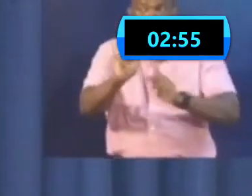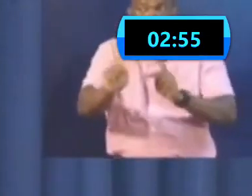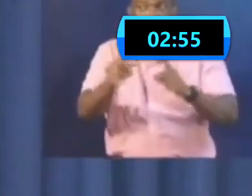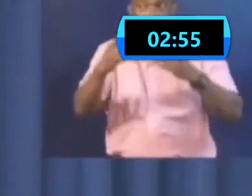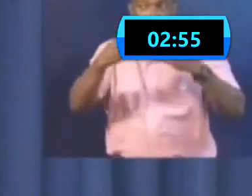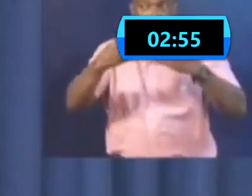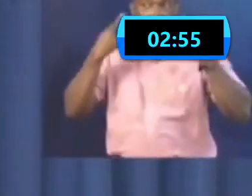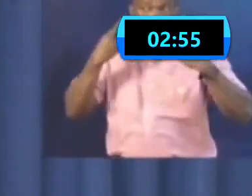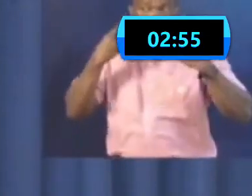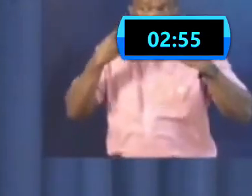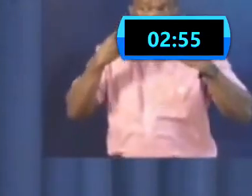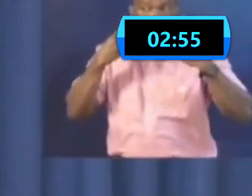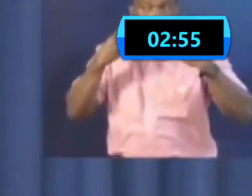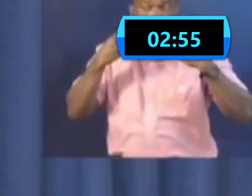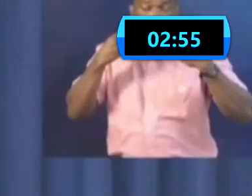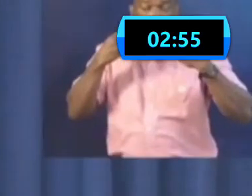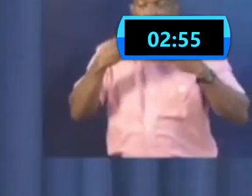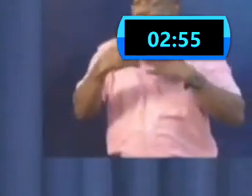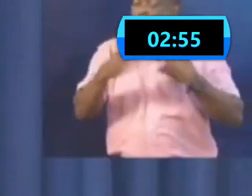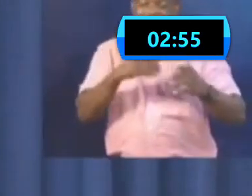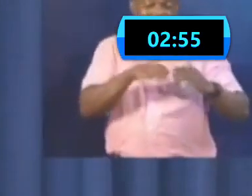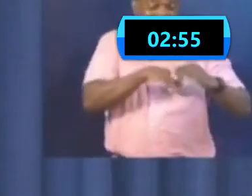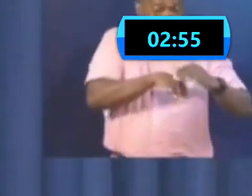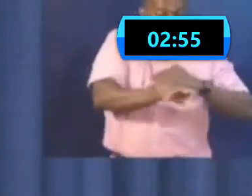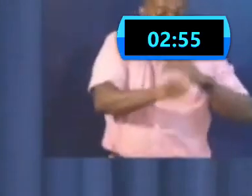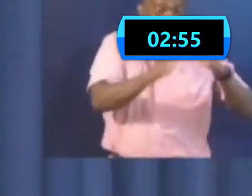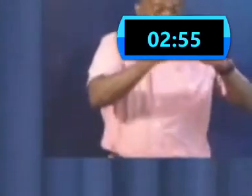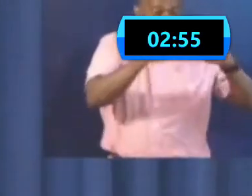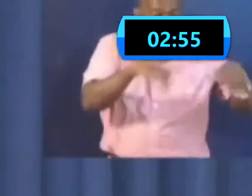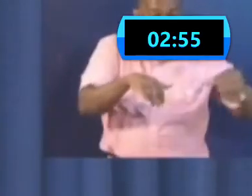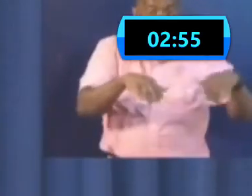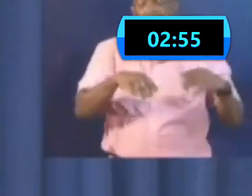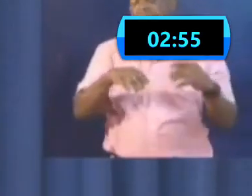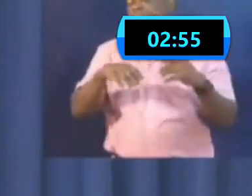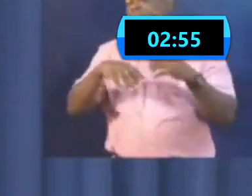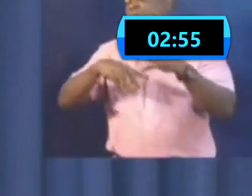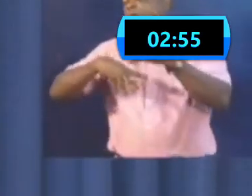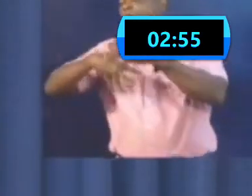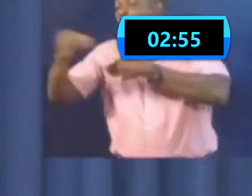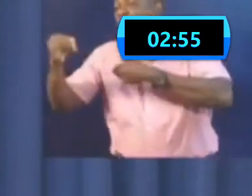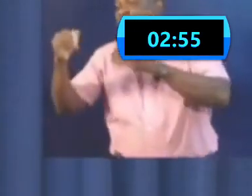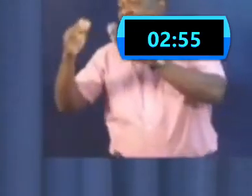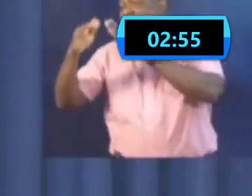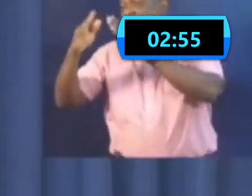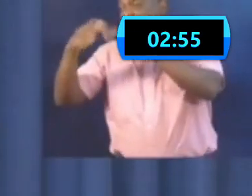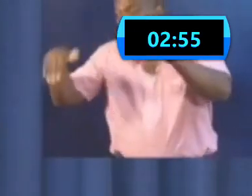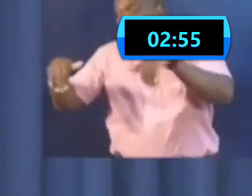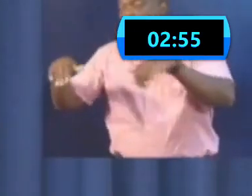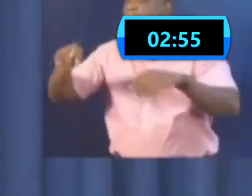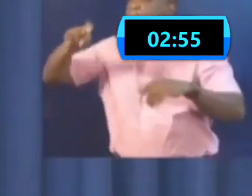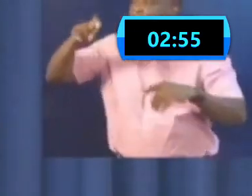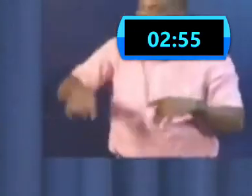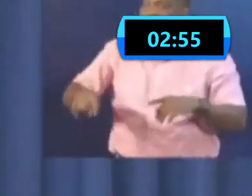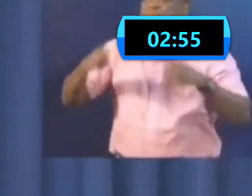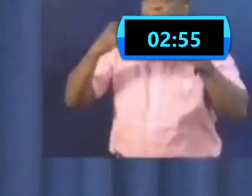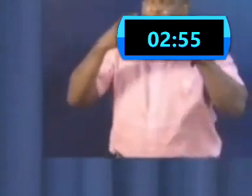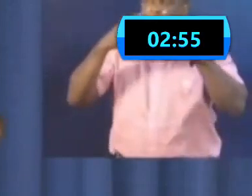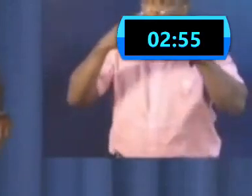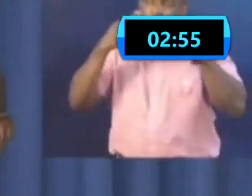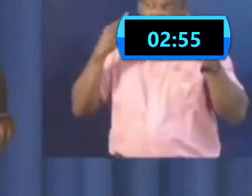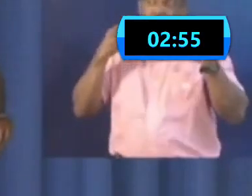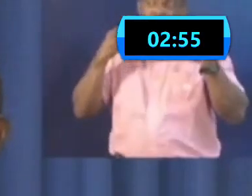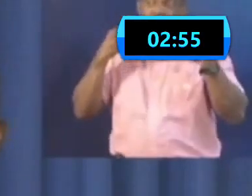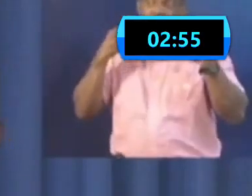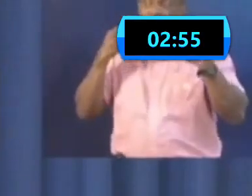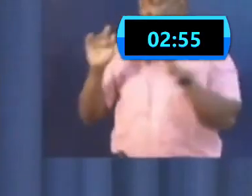we will suppress the movement of droplets and aerosols. And that should be a major contributor. The Asians learned